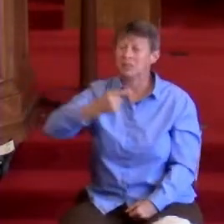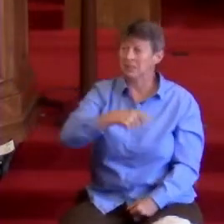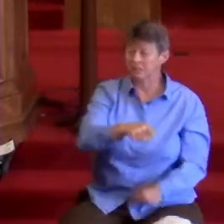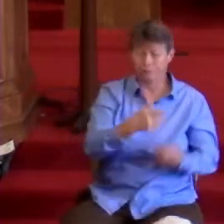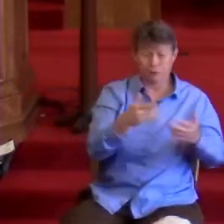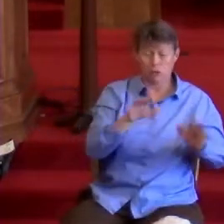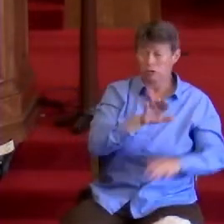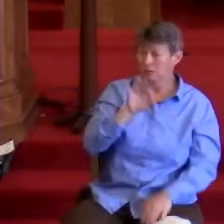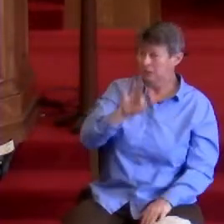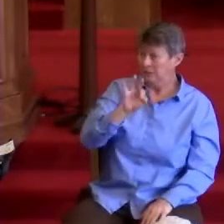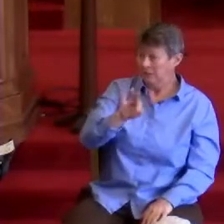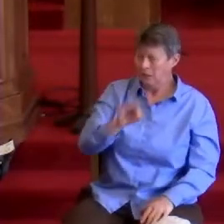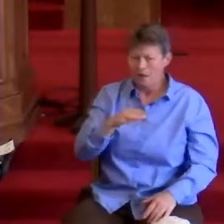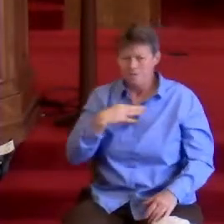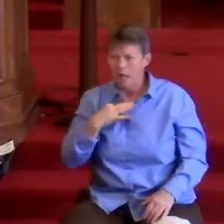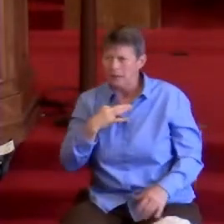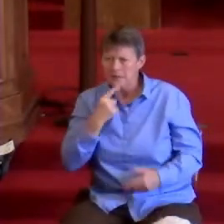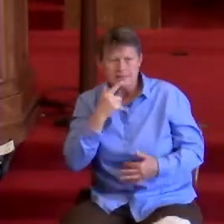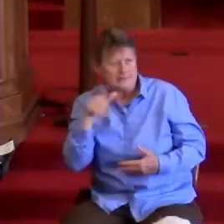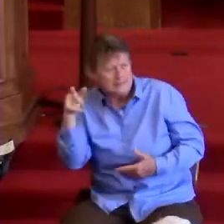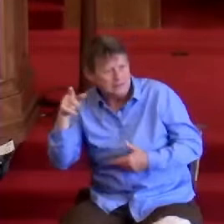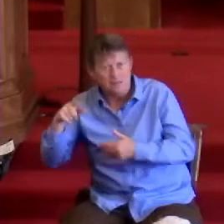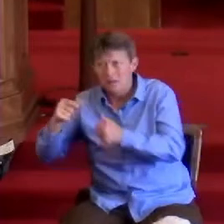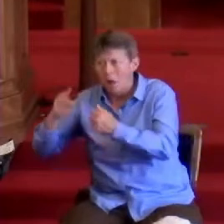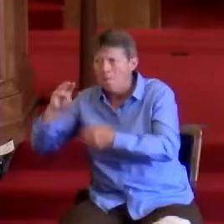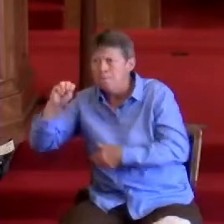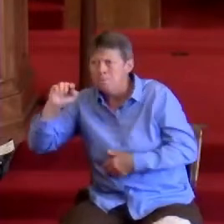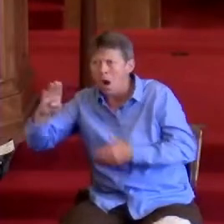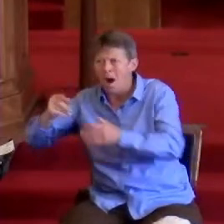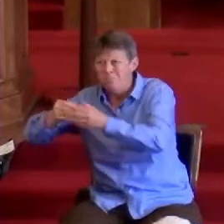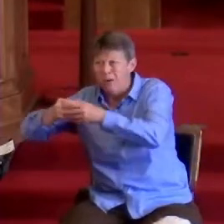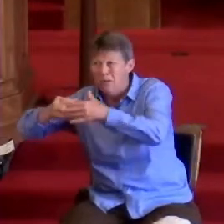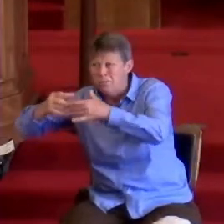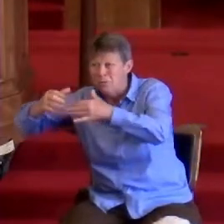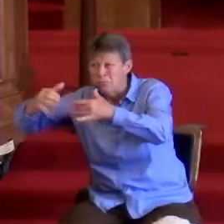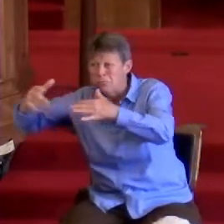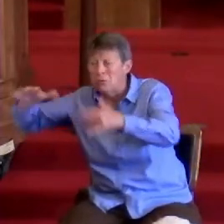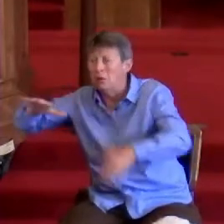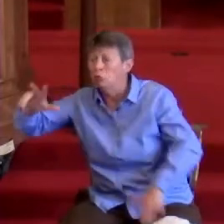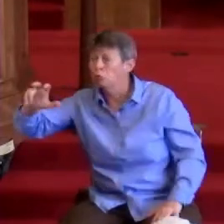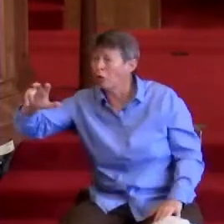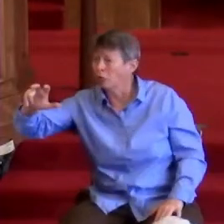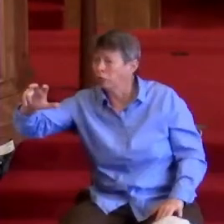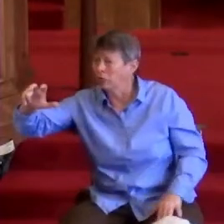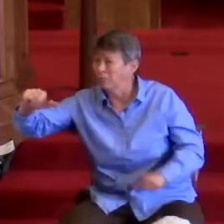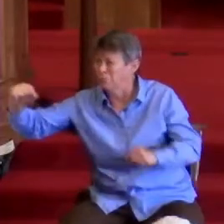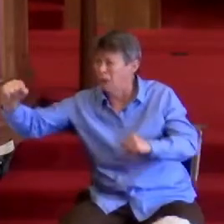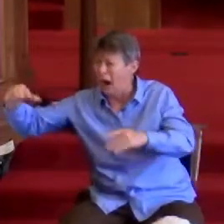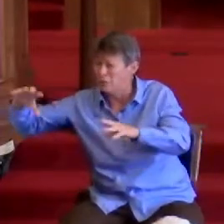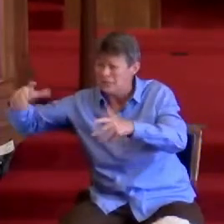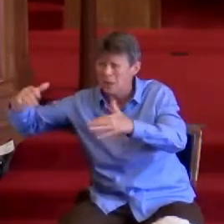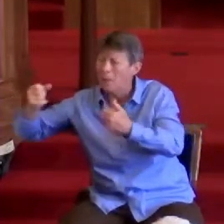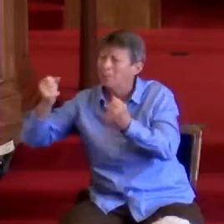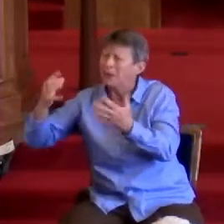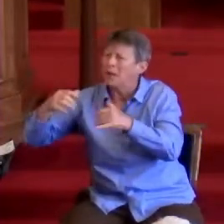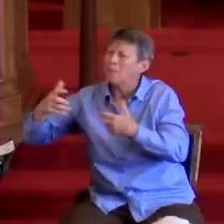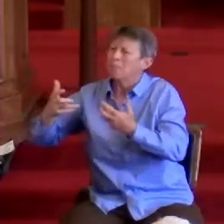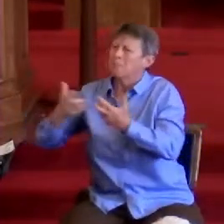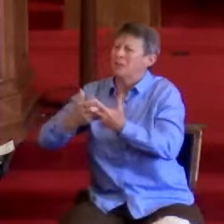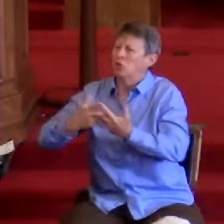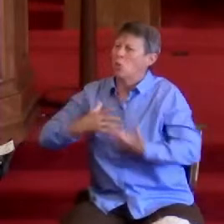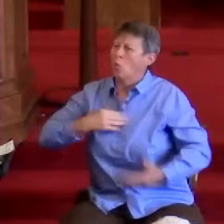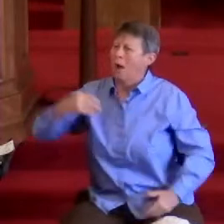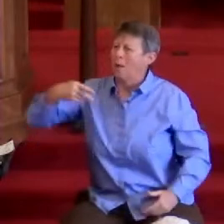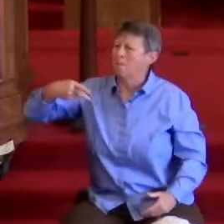volunteers told her about a teeming mob, about 300 strong, many in matching white polo shirts.